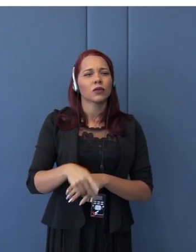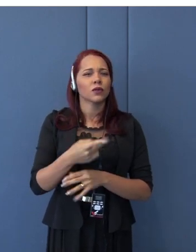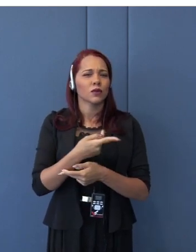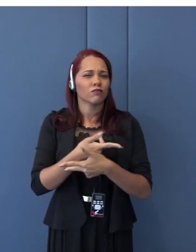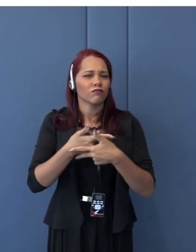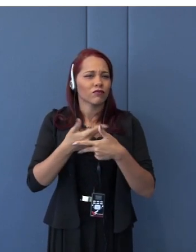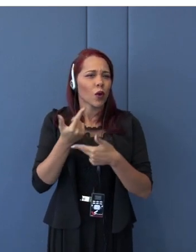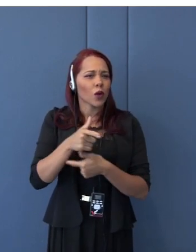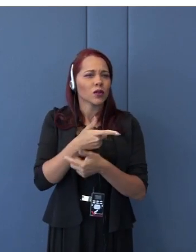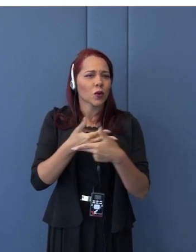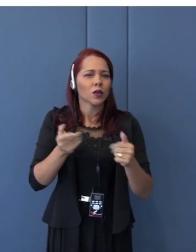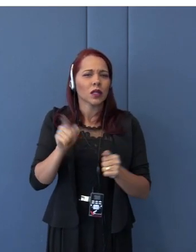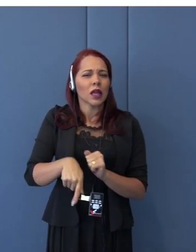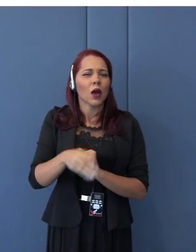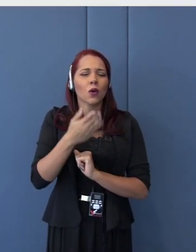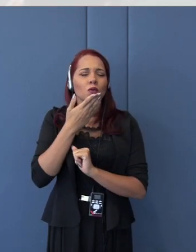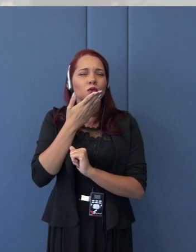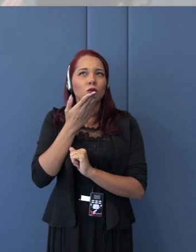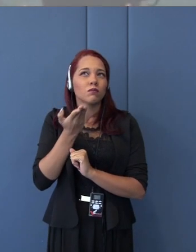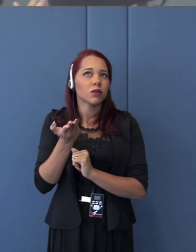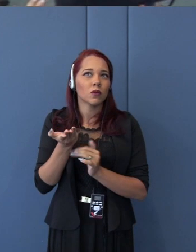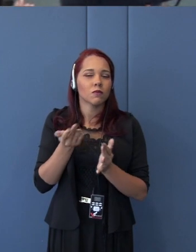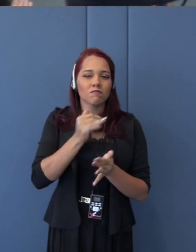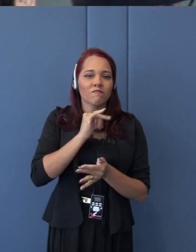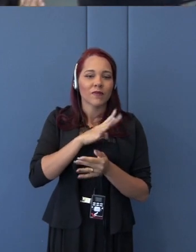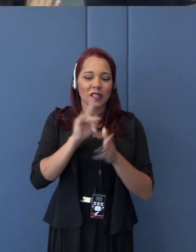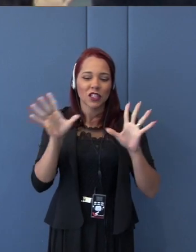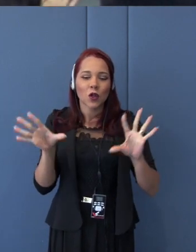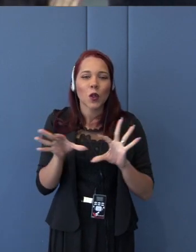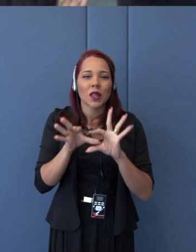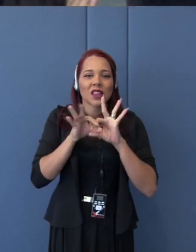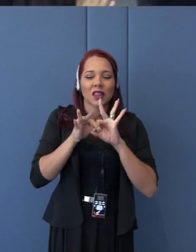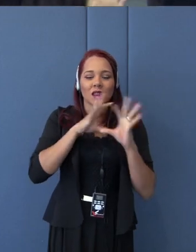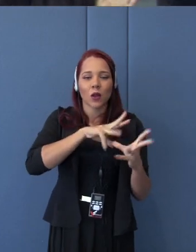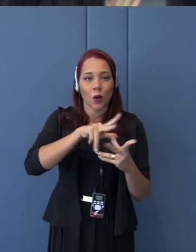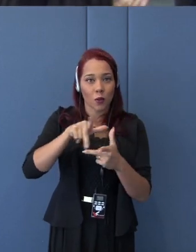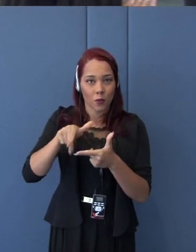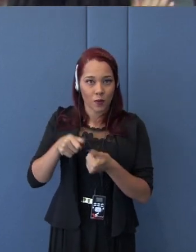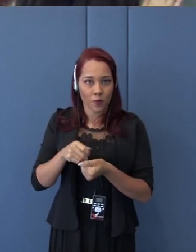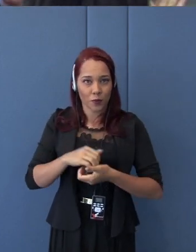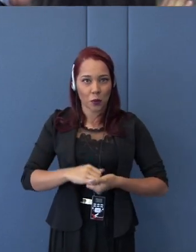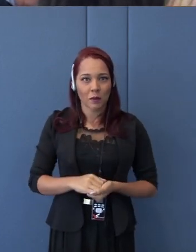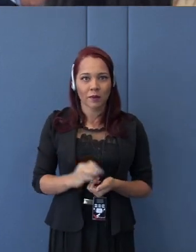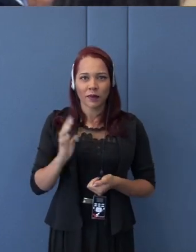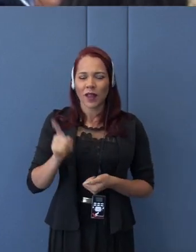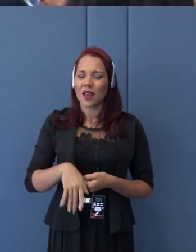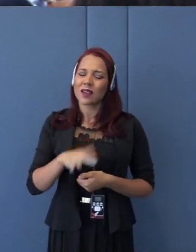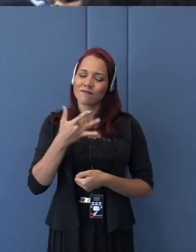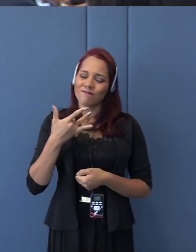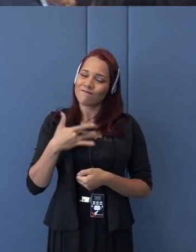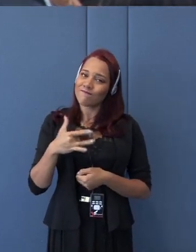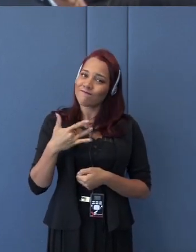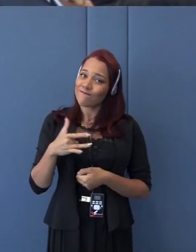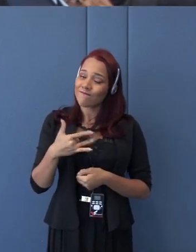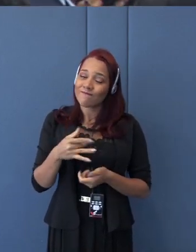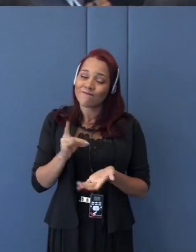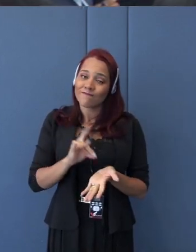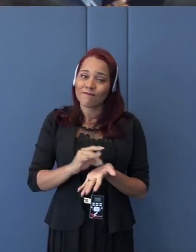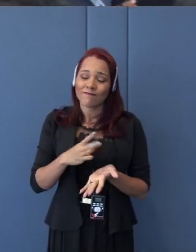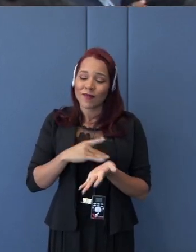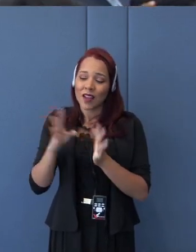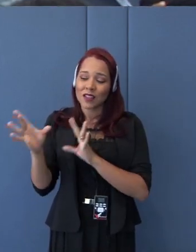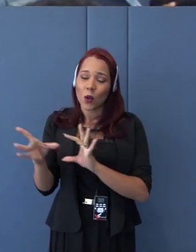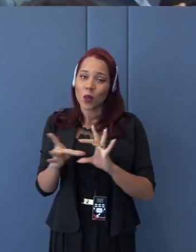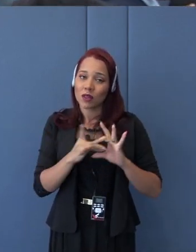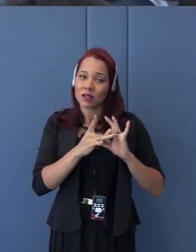you know, connectivity. So, it's really pity that the connectivity in a positive